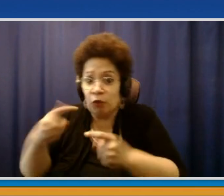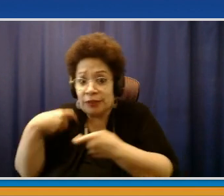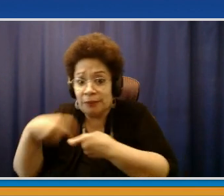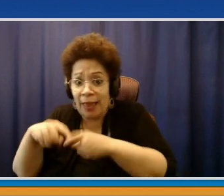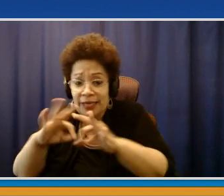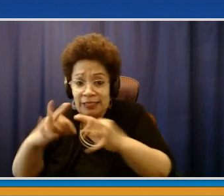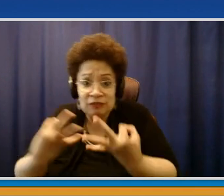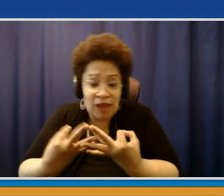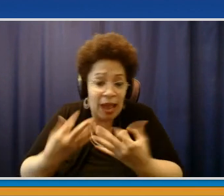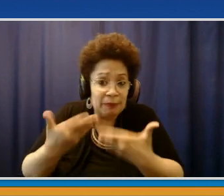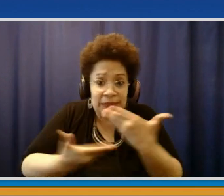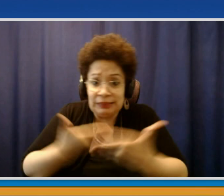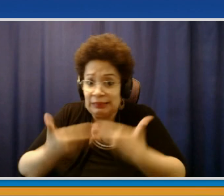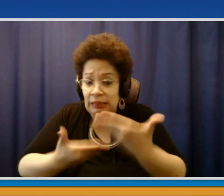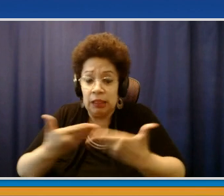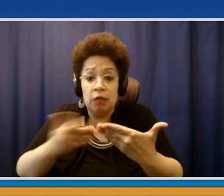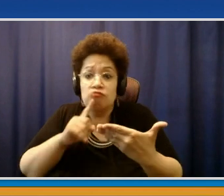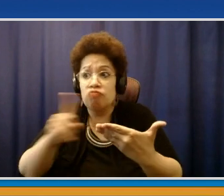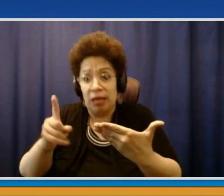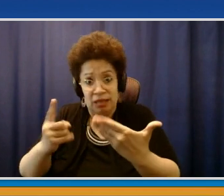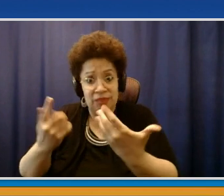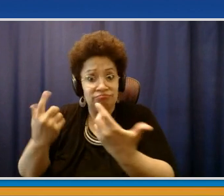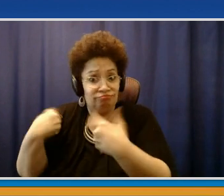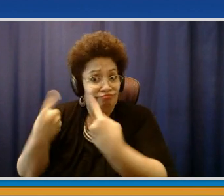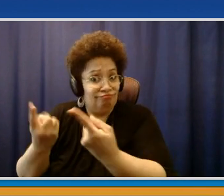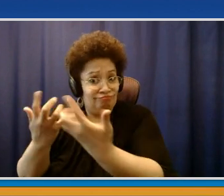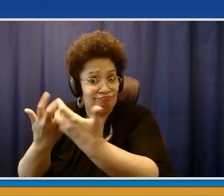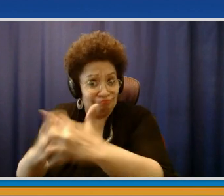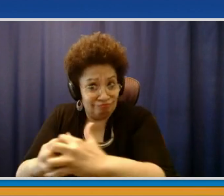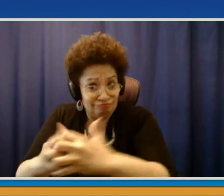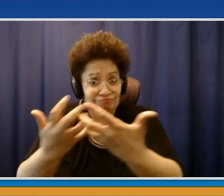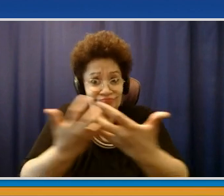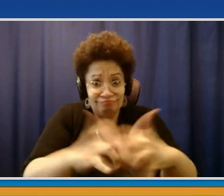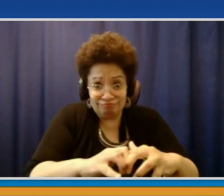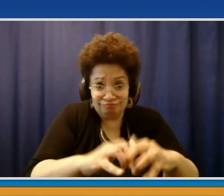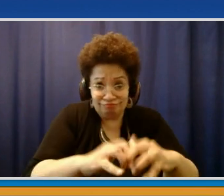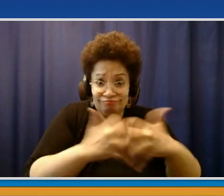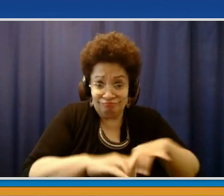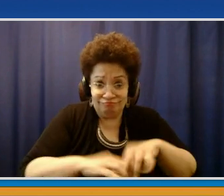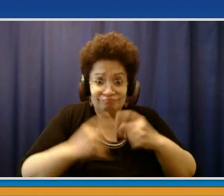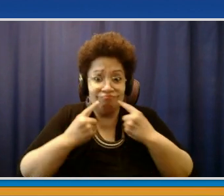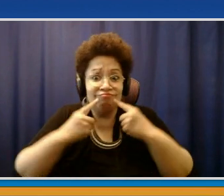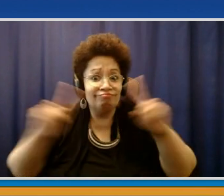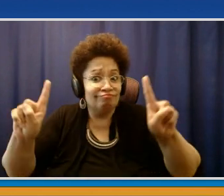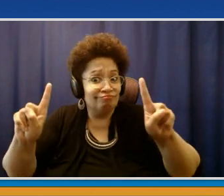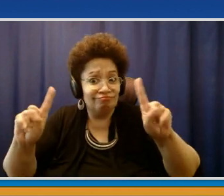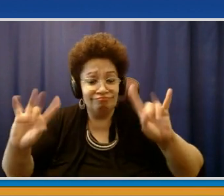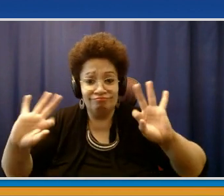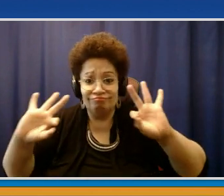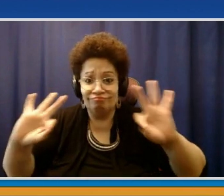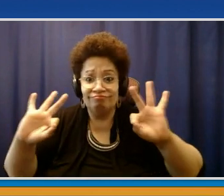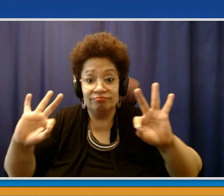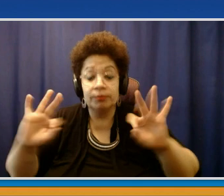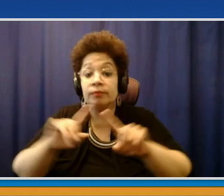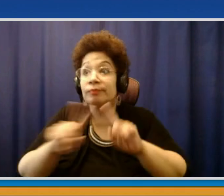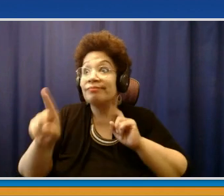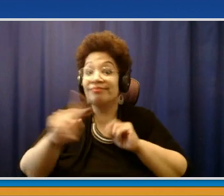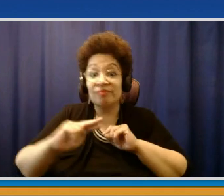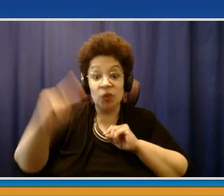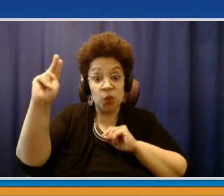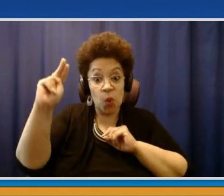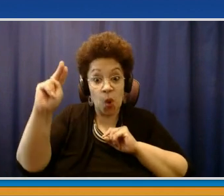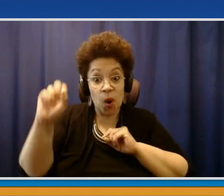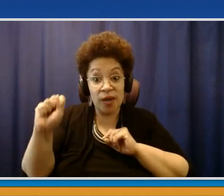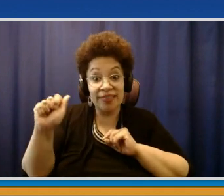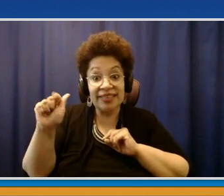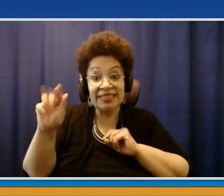of those types of things worked out very effectively for us. We have a lot of open land, as George said, we're about 24 square miles. And we